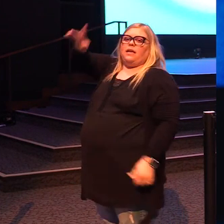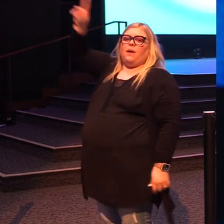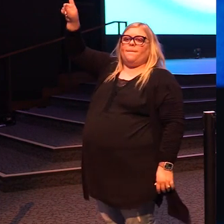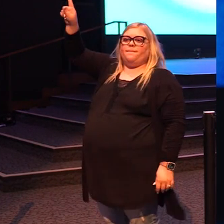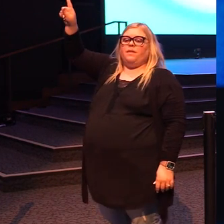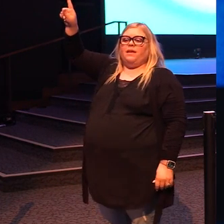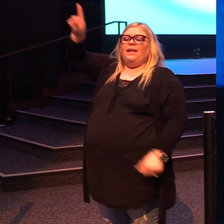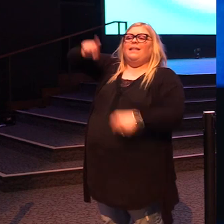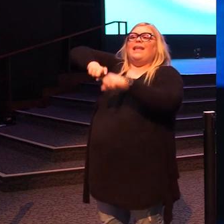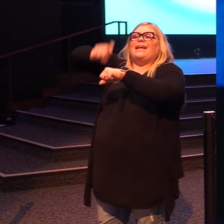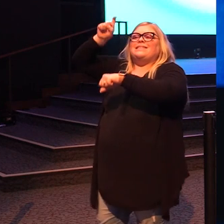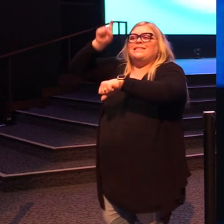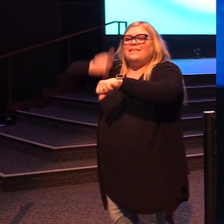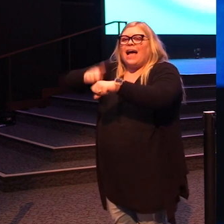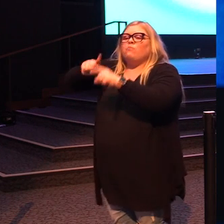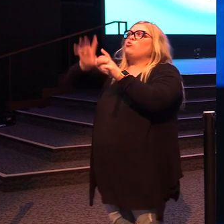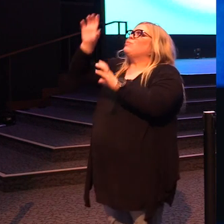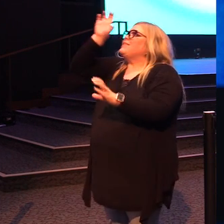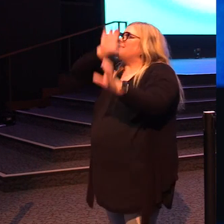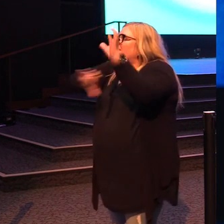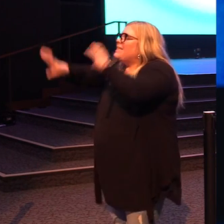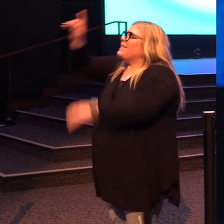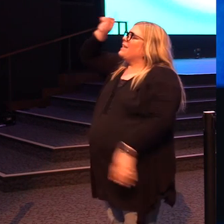It's time to seek his face.